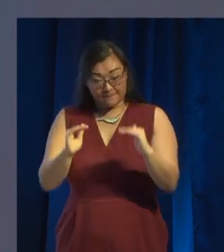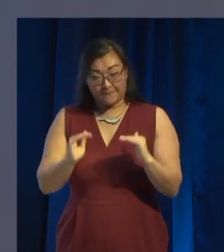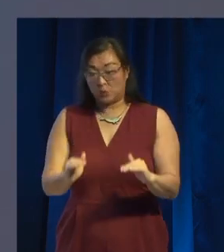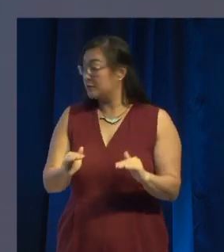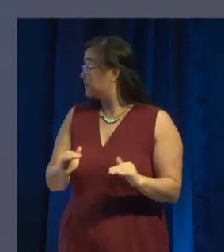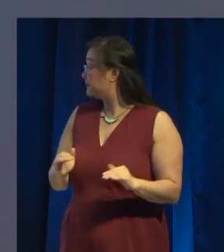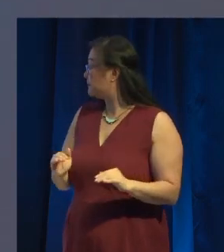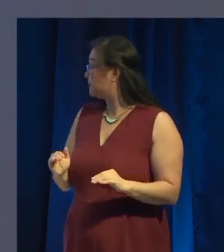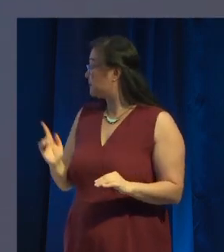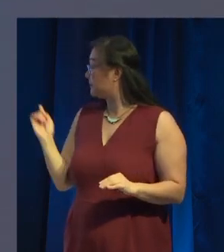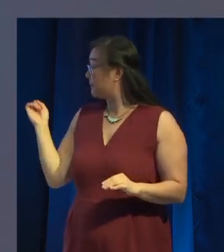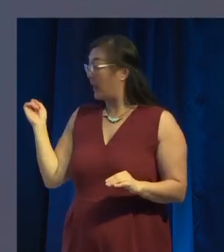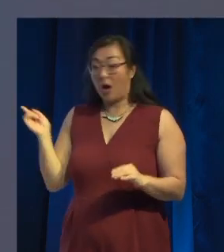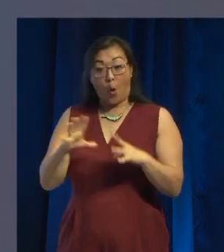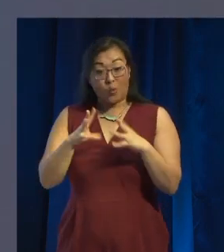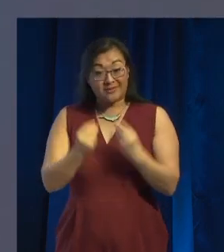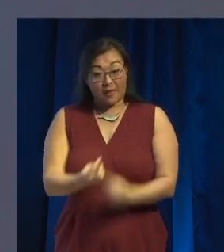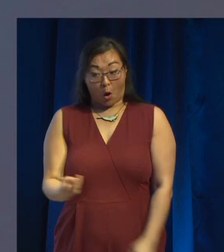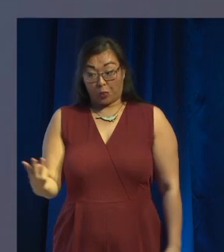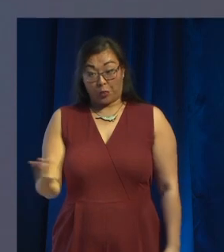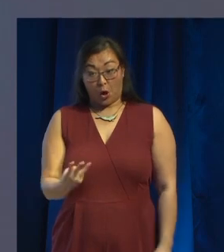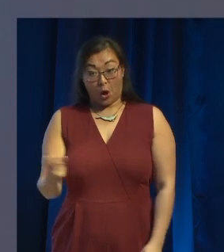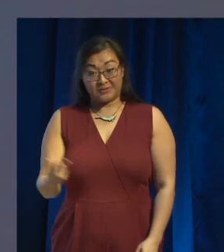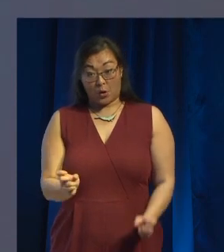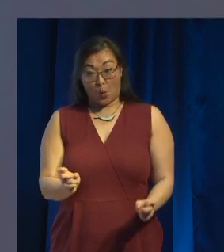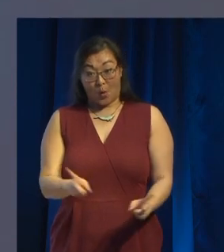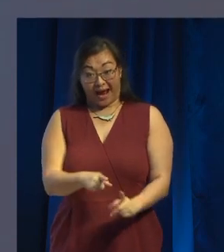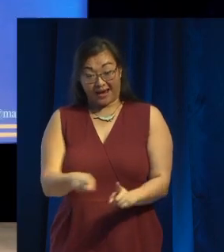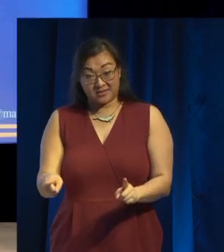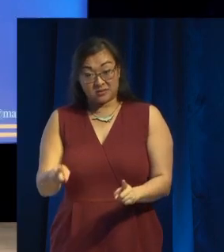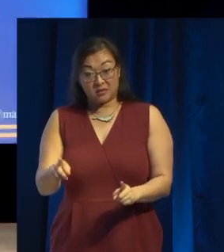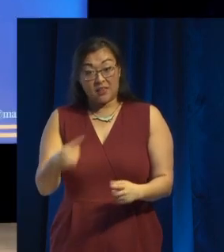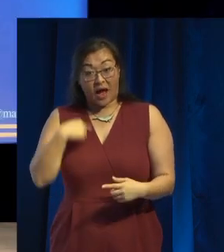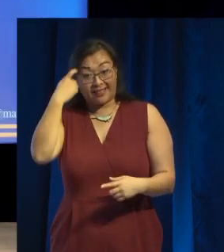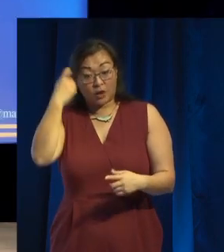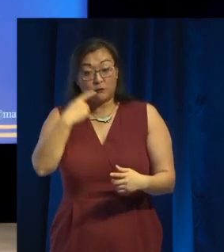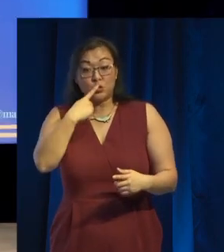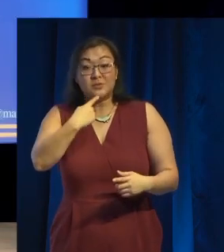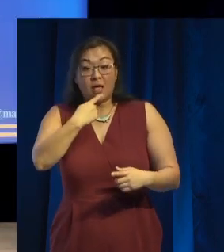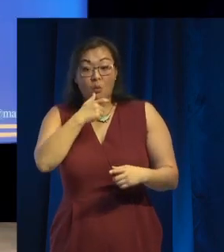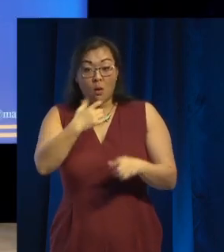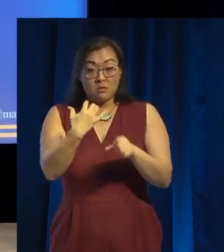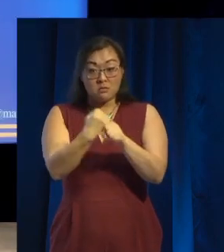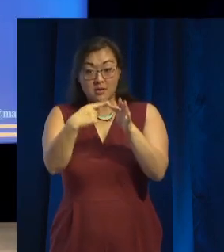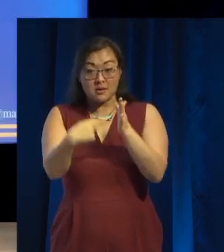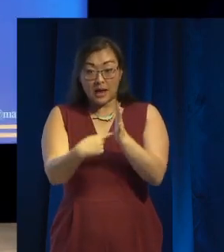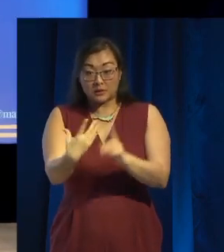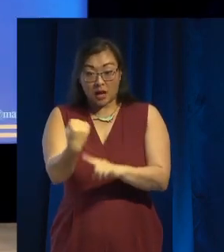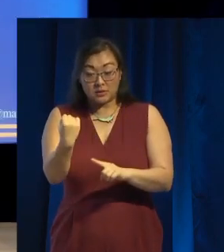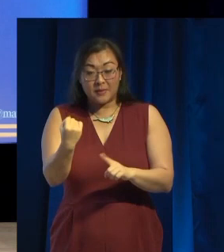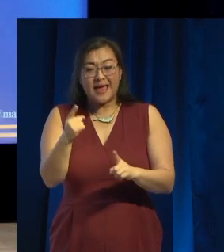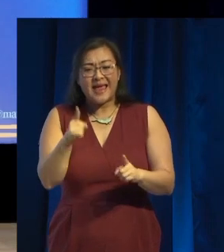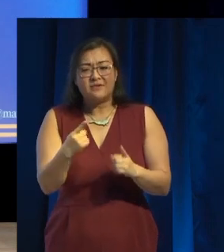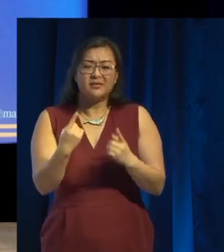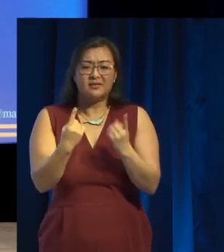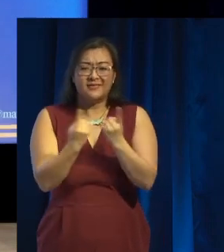13 different ways that I could think of to say, get an item. Even things like take a and take an